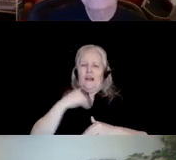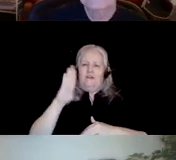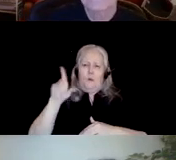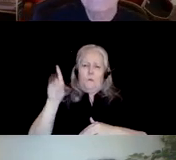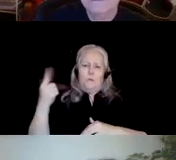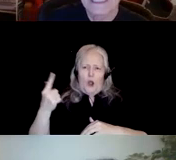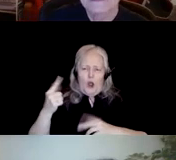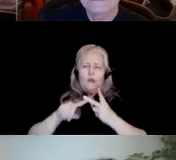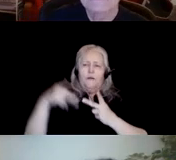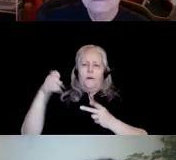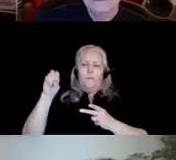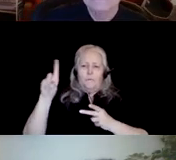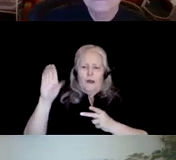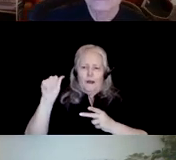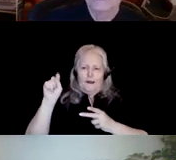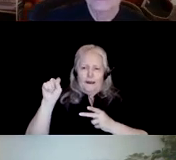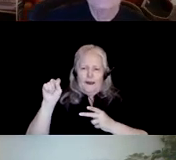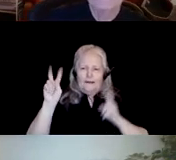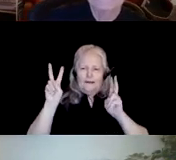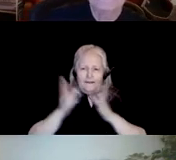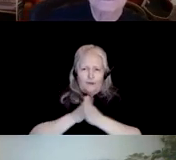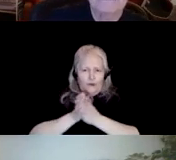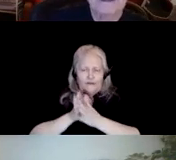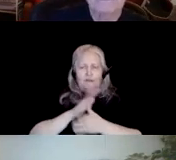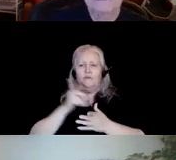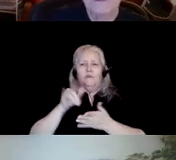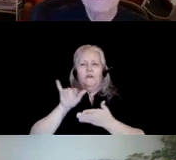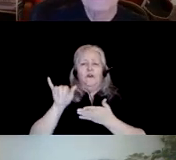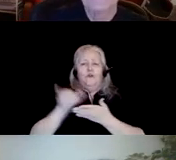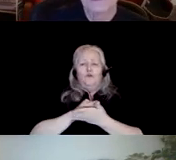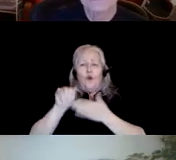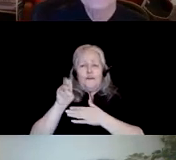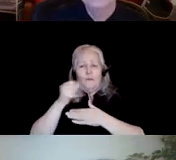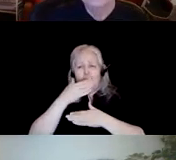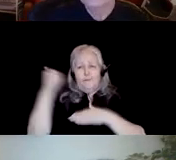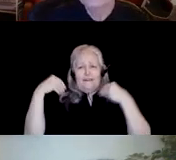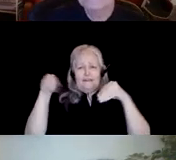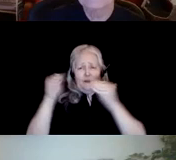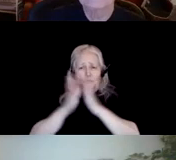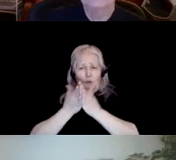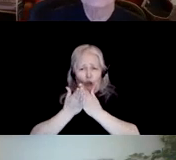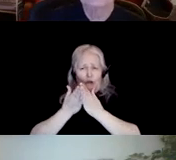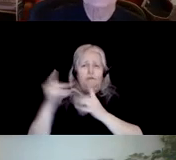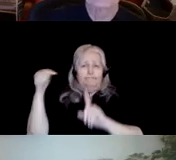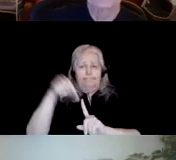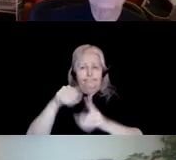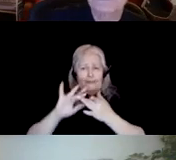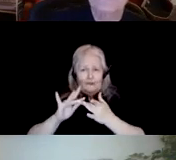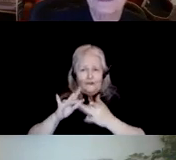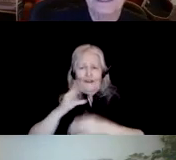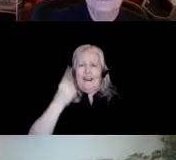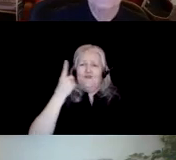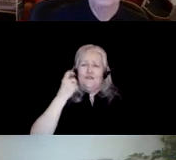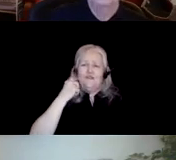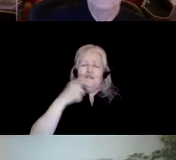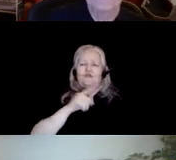the podcast Lingthusiasm, a New York Times bestselling book Because Internet, and the recent linguistics crash course